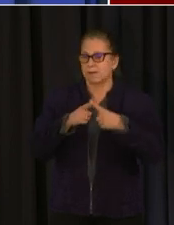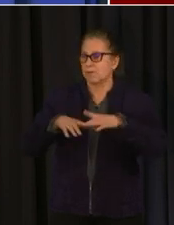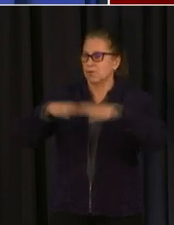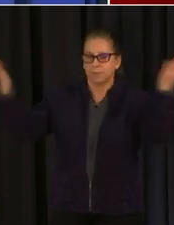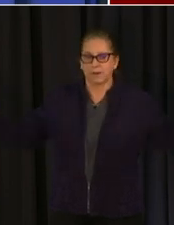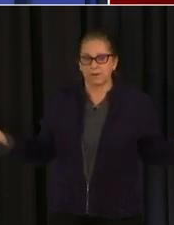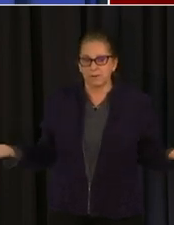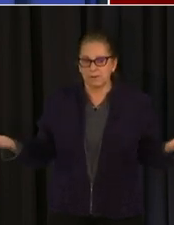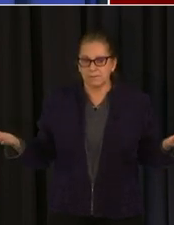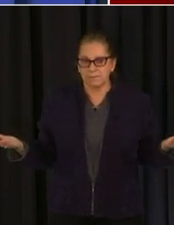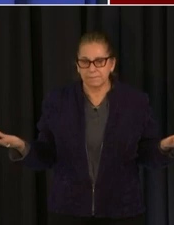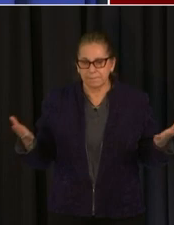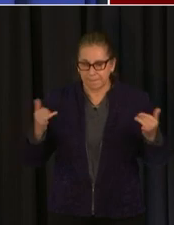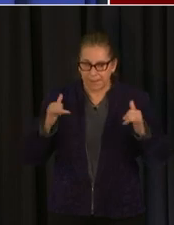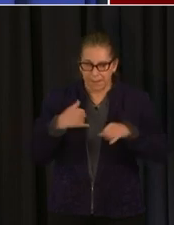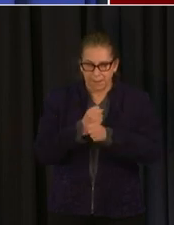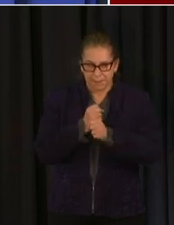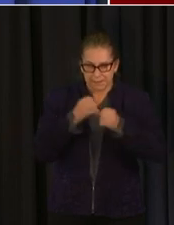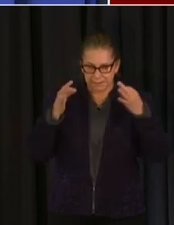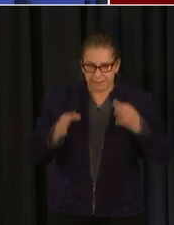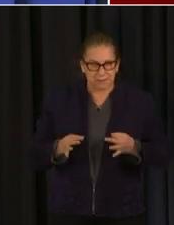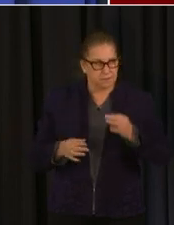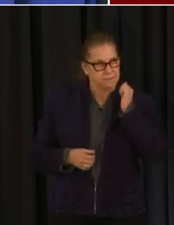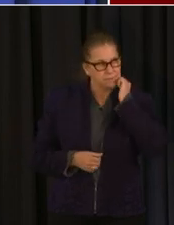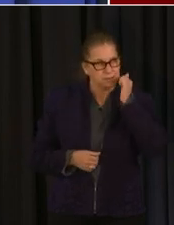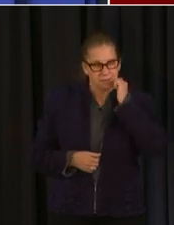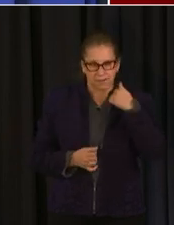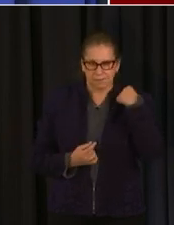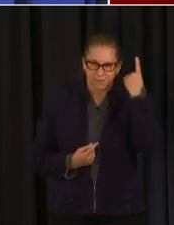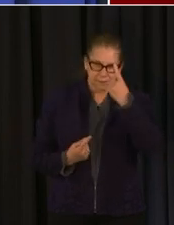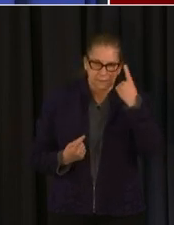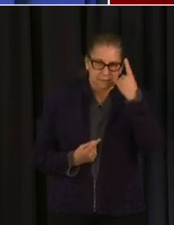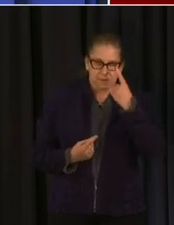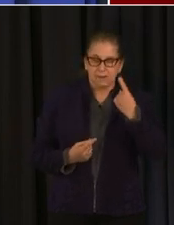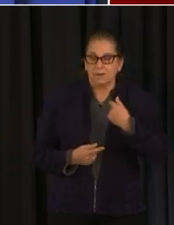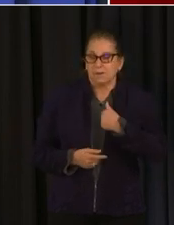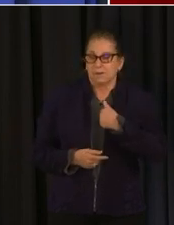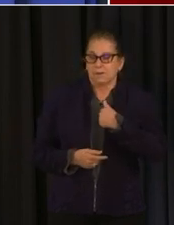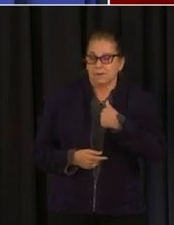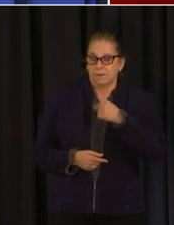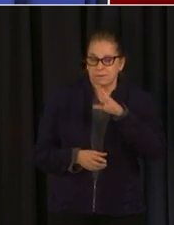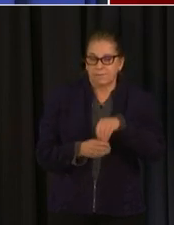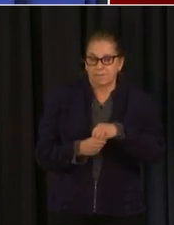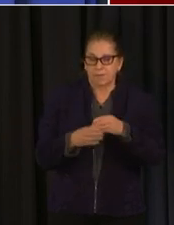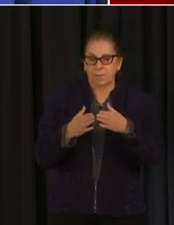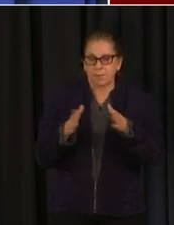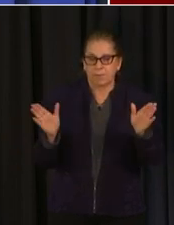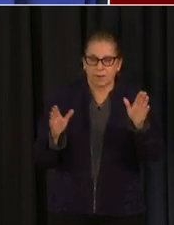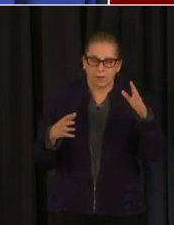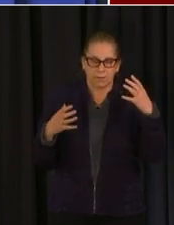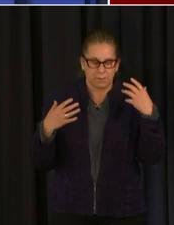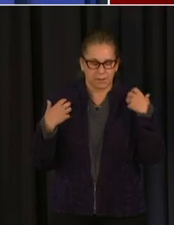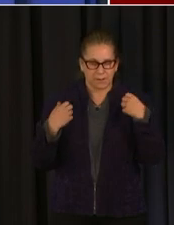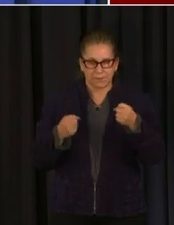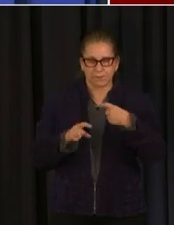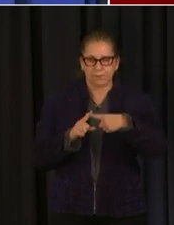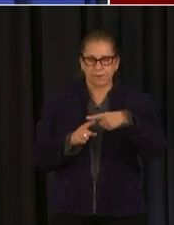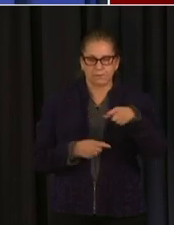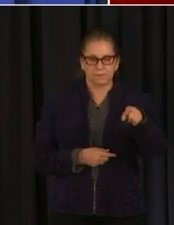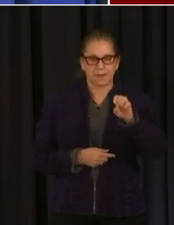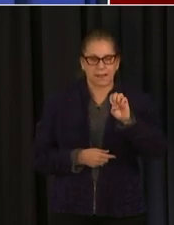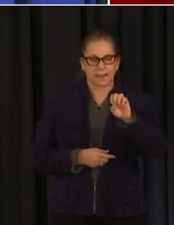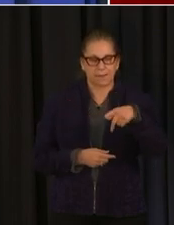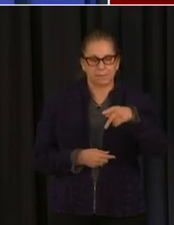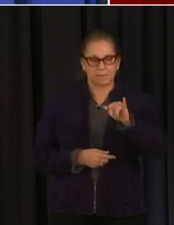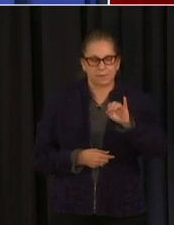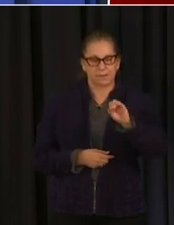those are the types of decisions you ask how are you all thinking about this uh public health and epidemiology is a study science uh so we think about